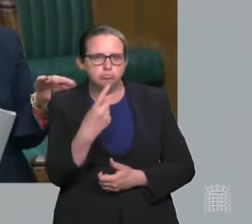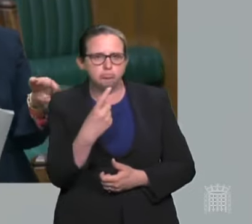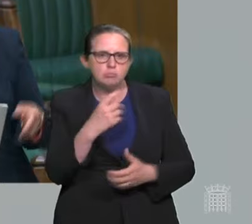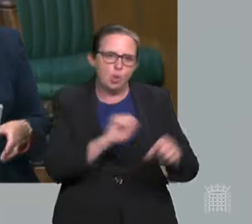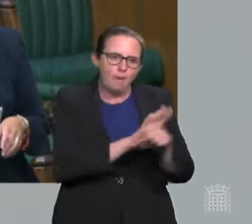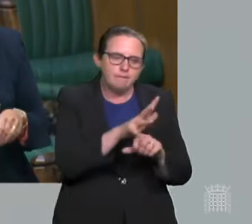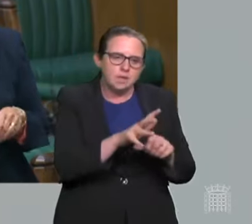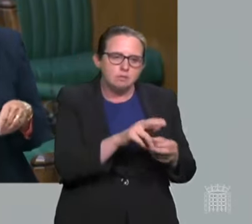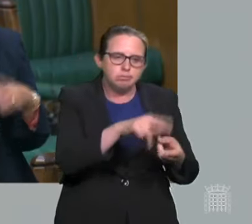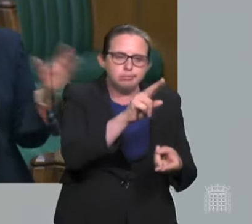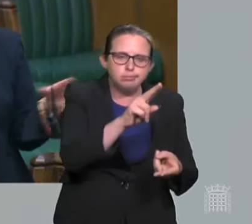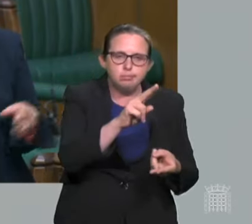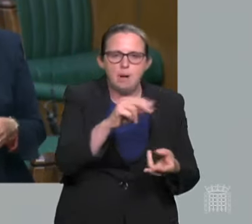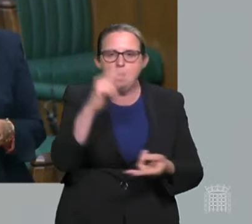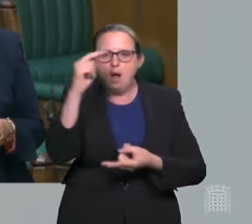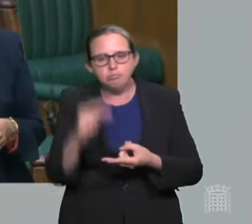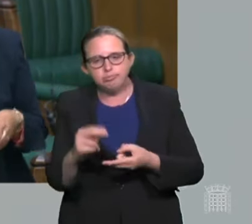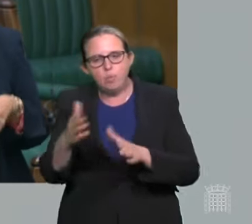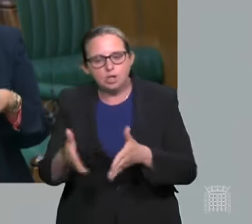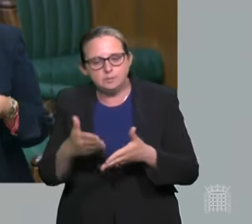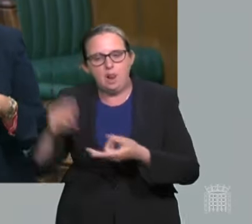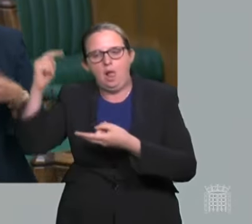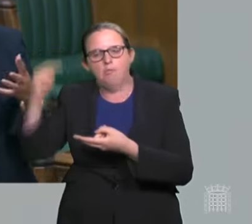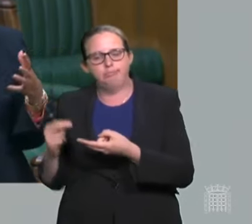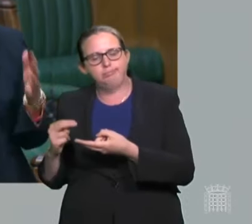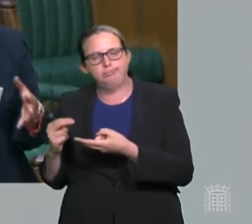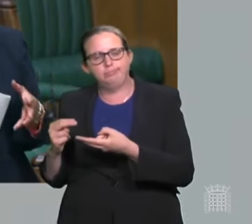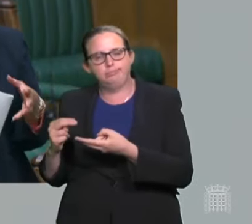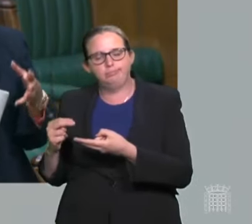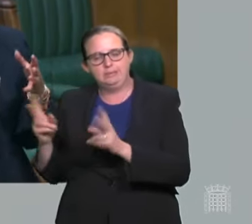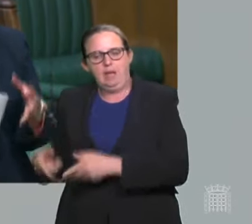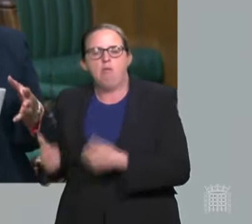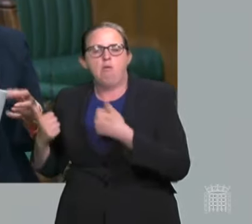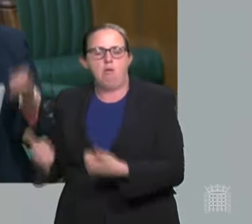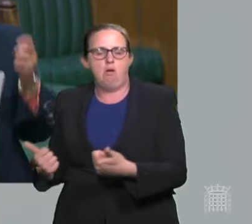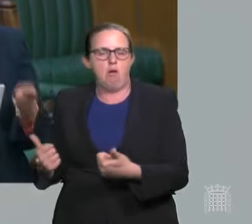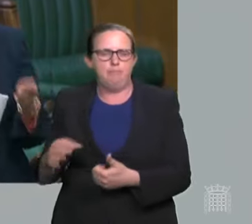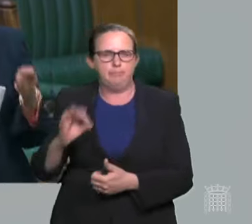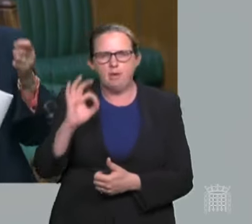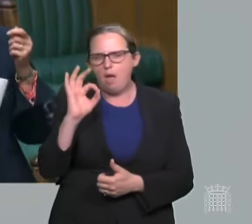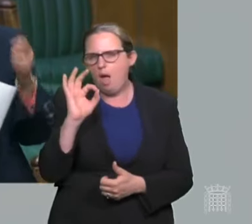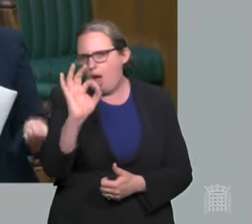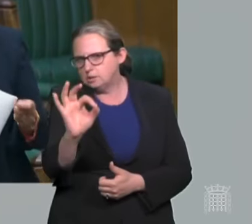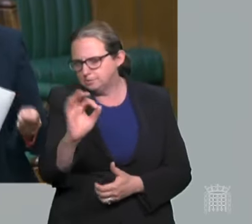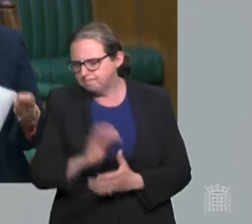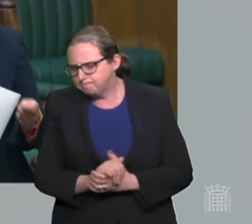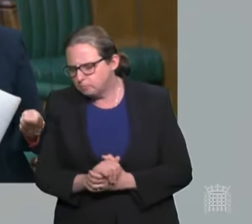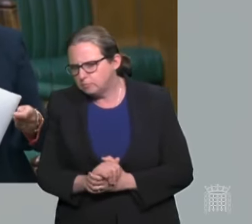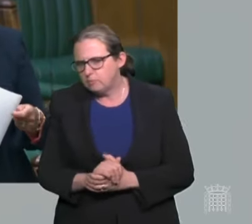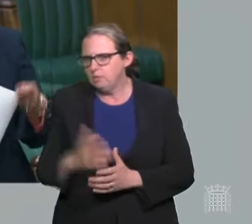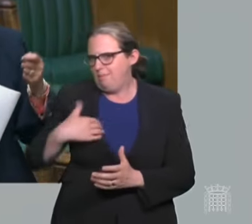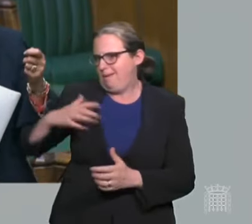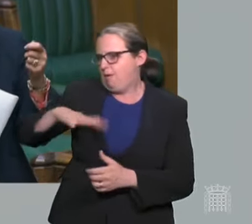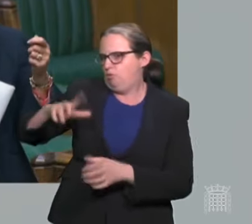what my Honourable Friend from Knaresborough has just said. And can my right Honourable Friend assure me that, notwithstanding the risks he's